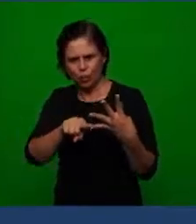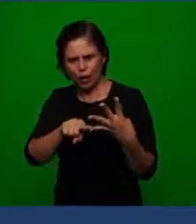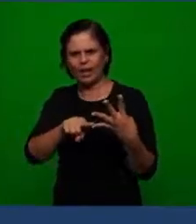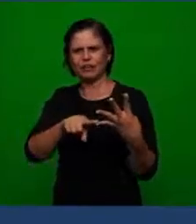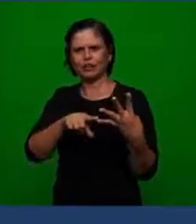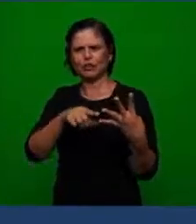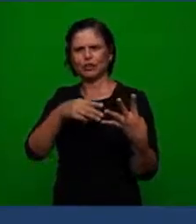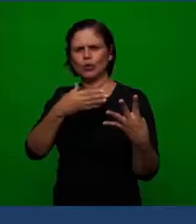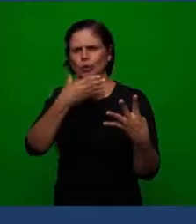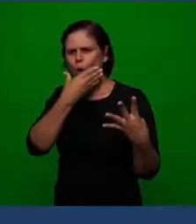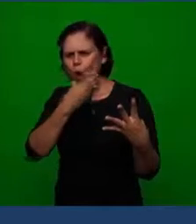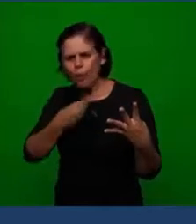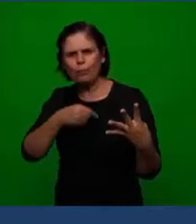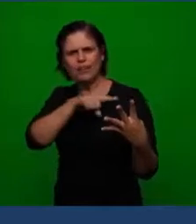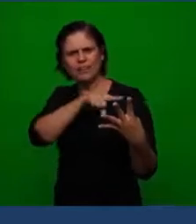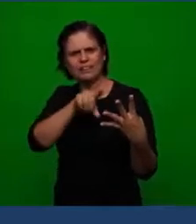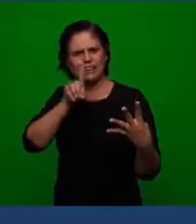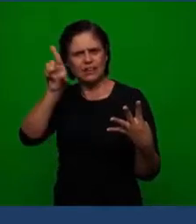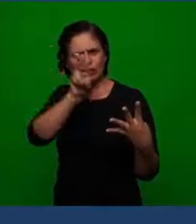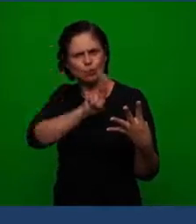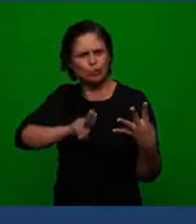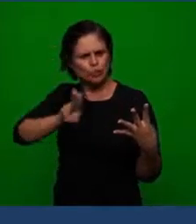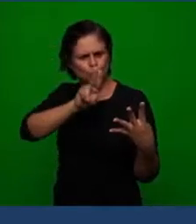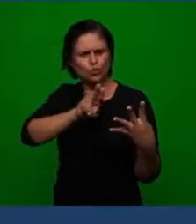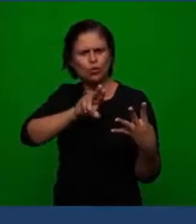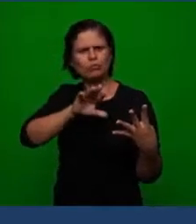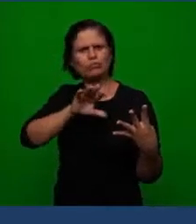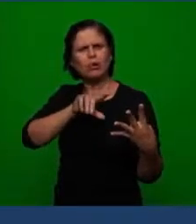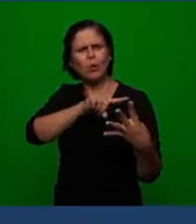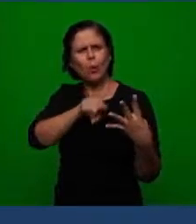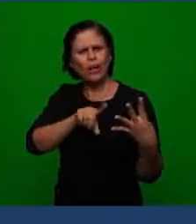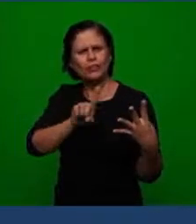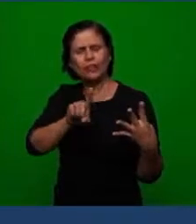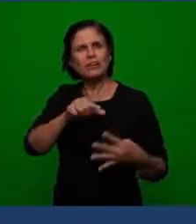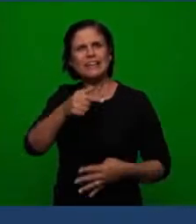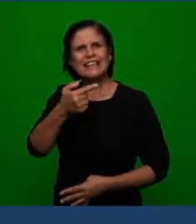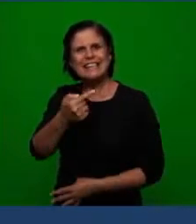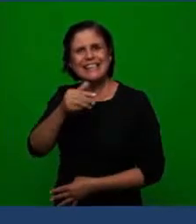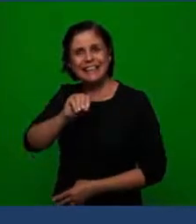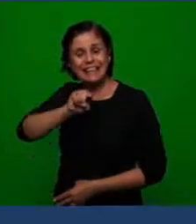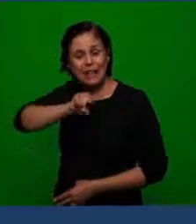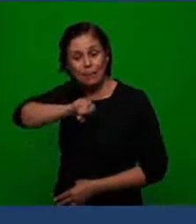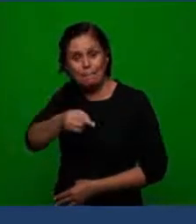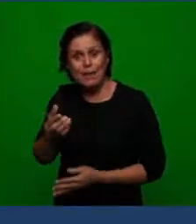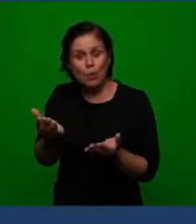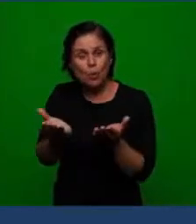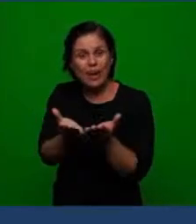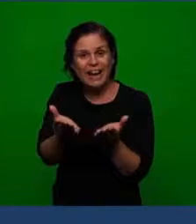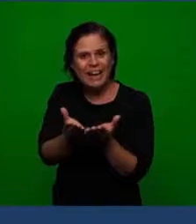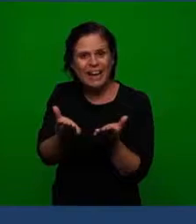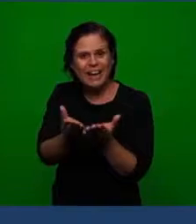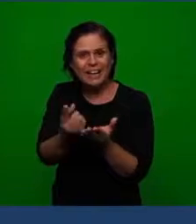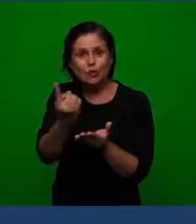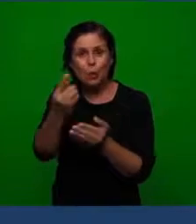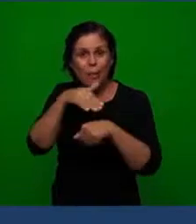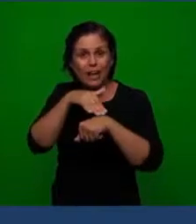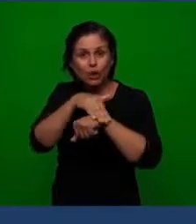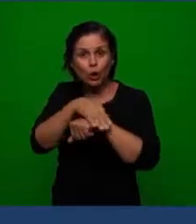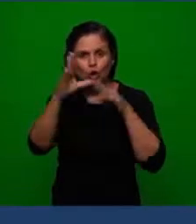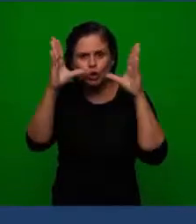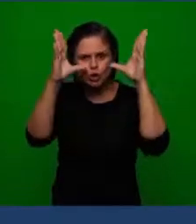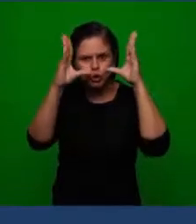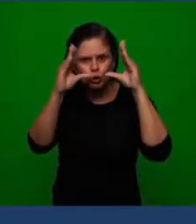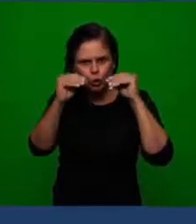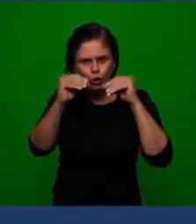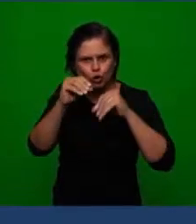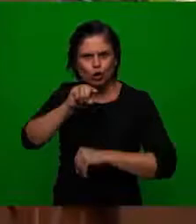killed on fire because of the word of the lord and after the reformation 70,000 christians were killed in the night of san